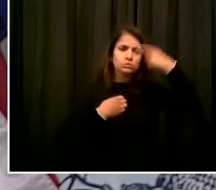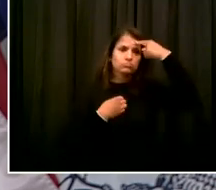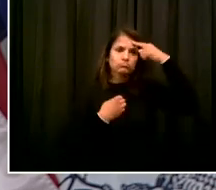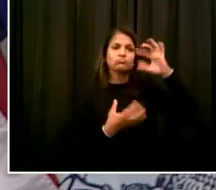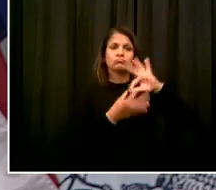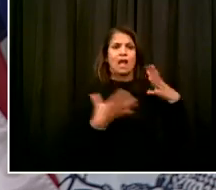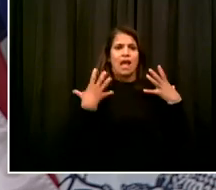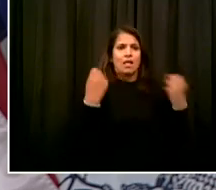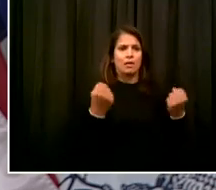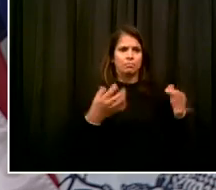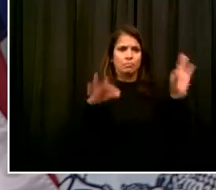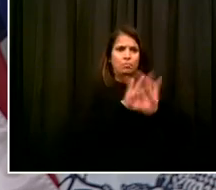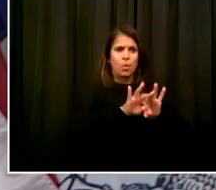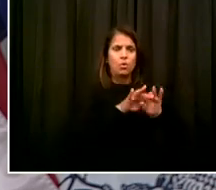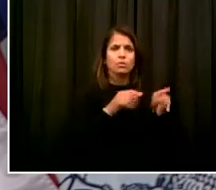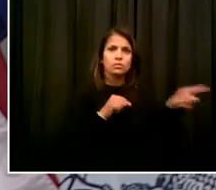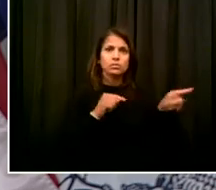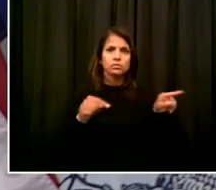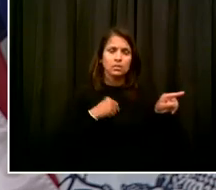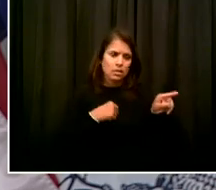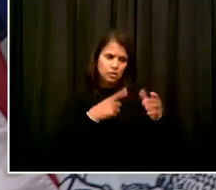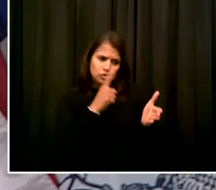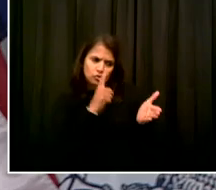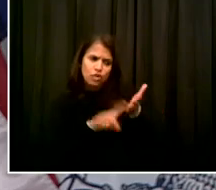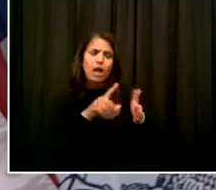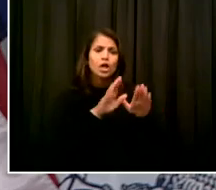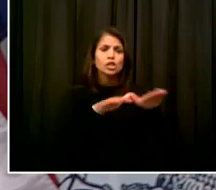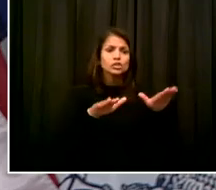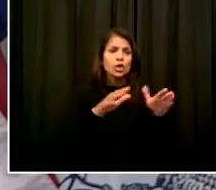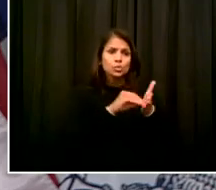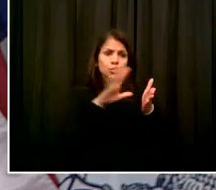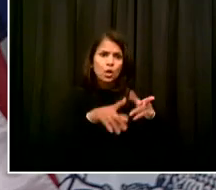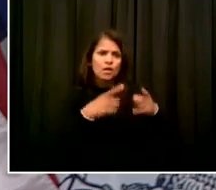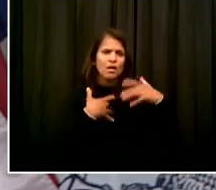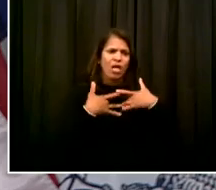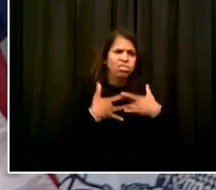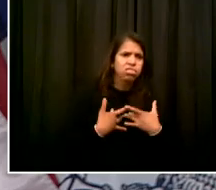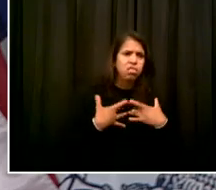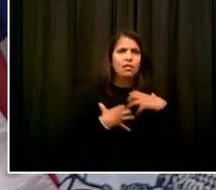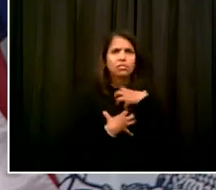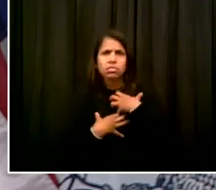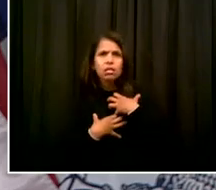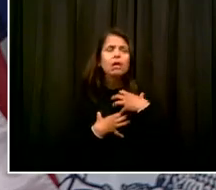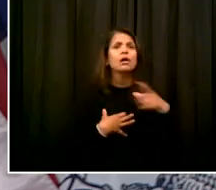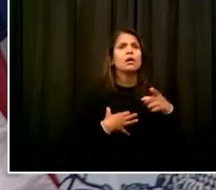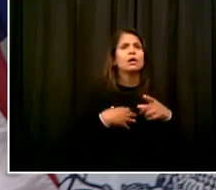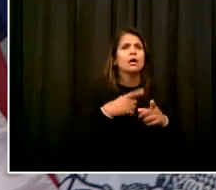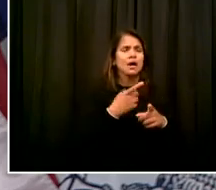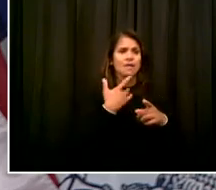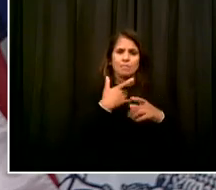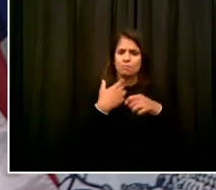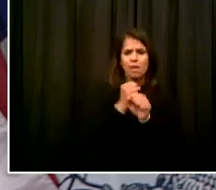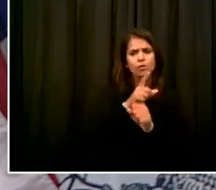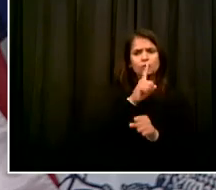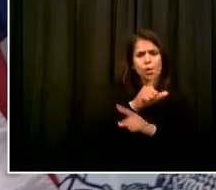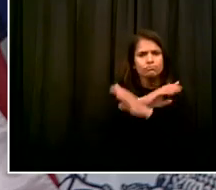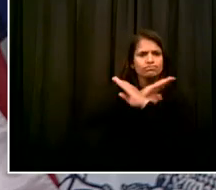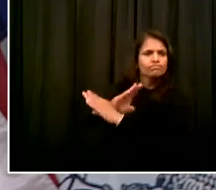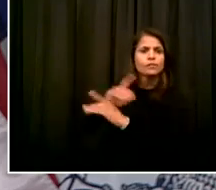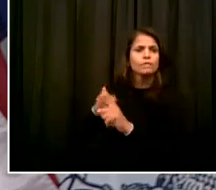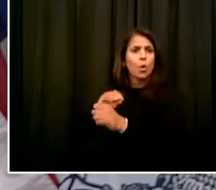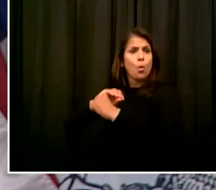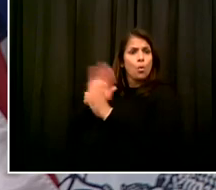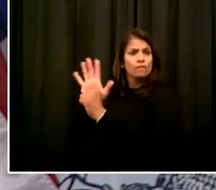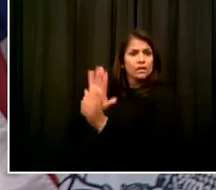We need to see that as not just protection from the coronavirus or physical harm, but protection for people's mental health